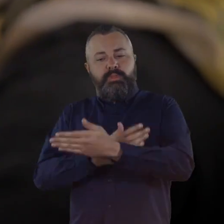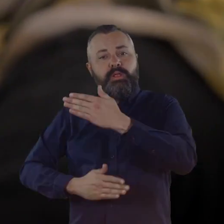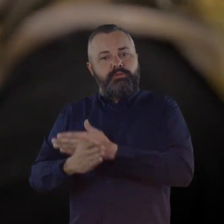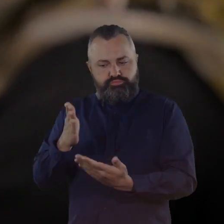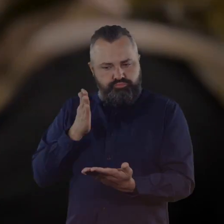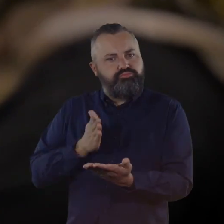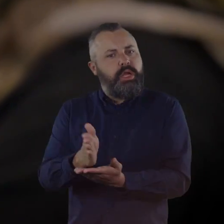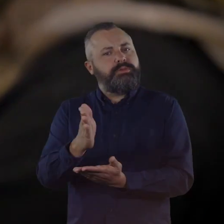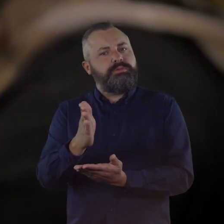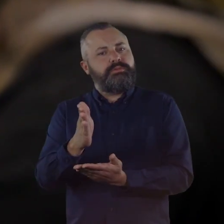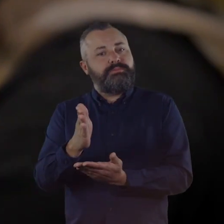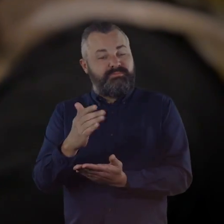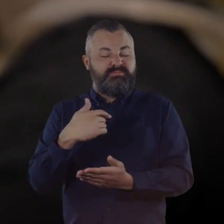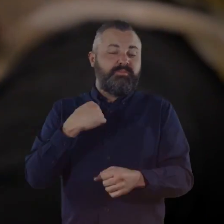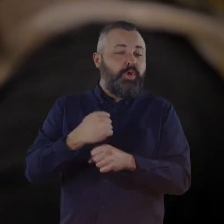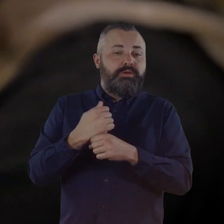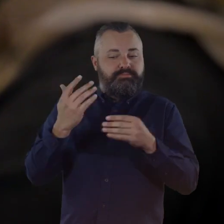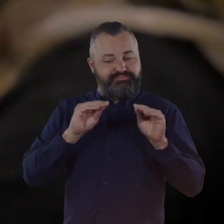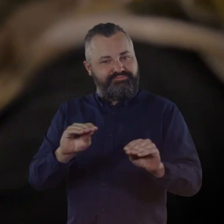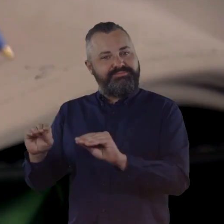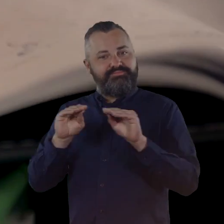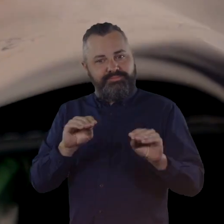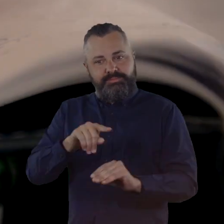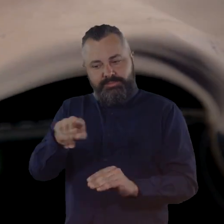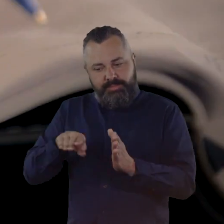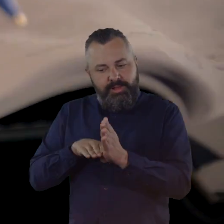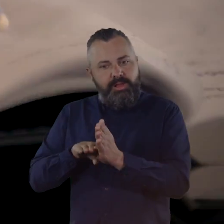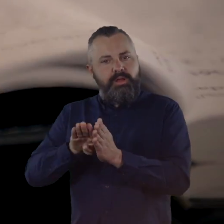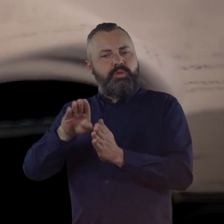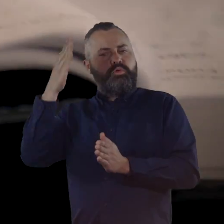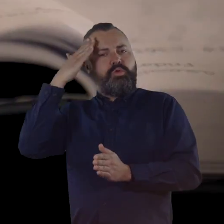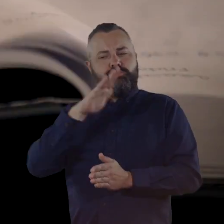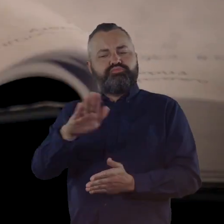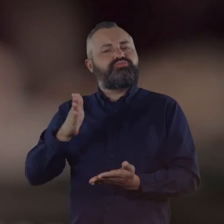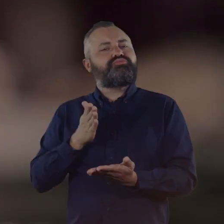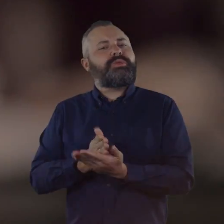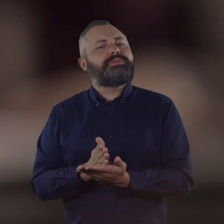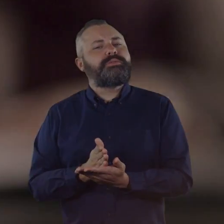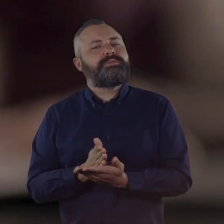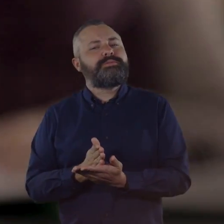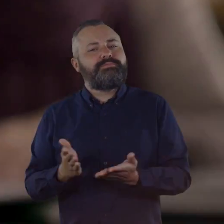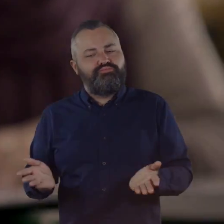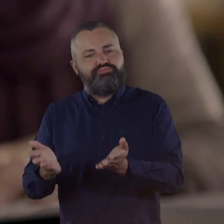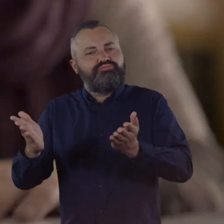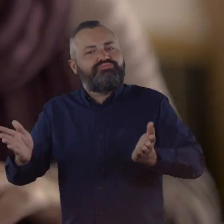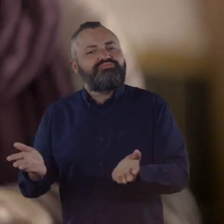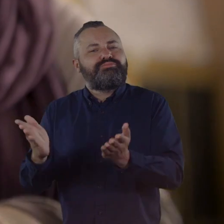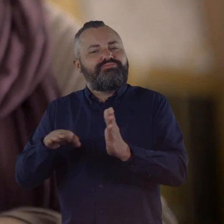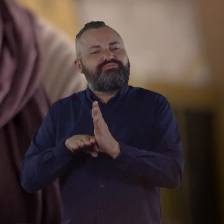Basically, work on training and empower women and girls with disability about their rights.